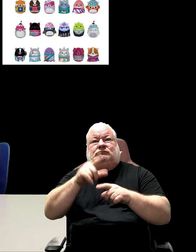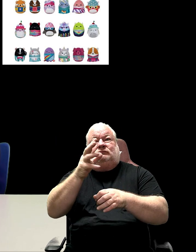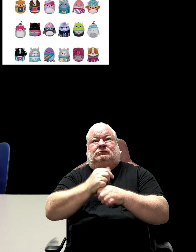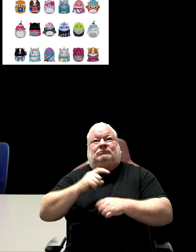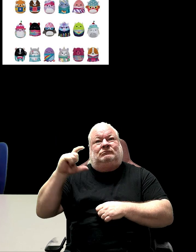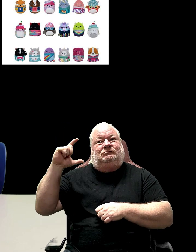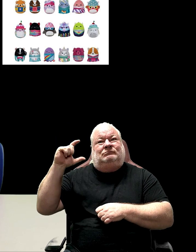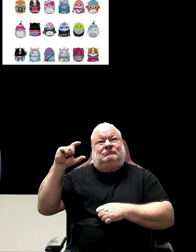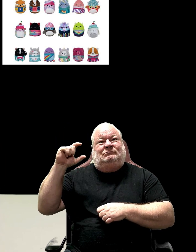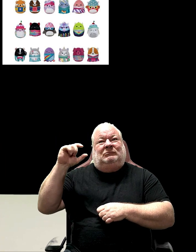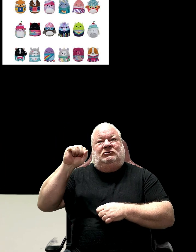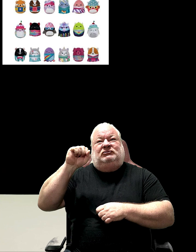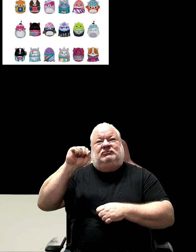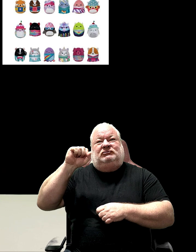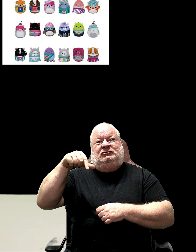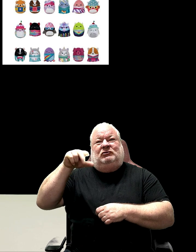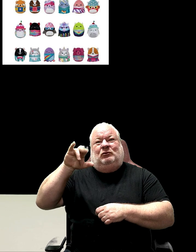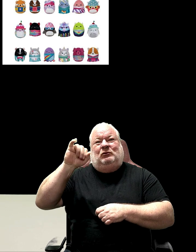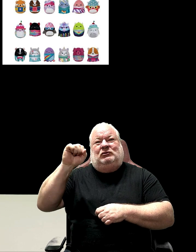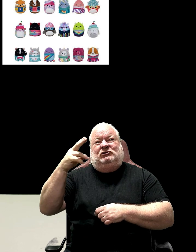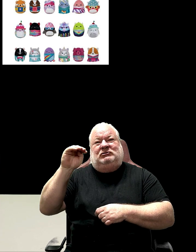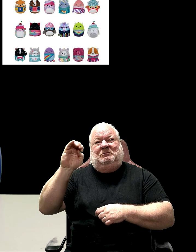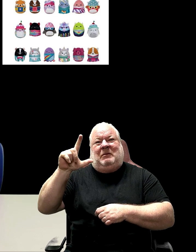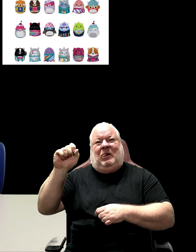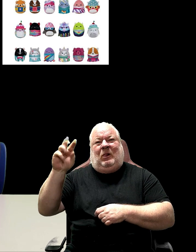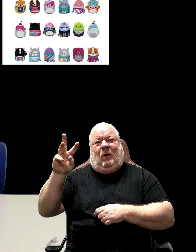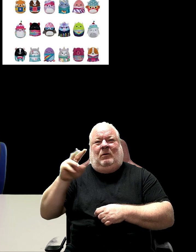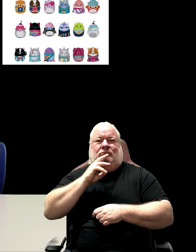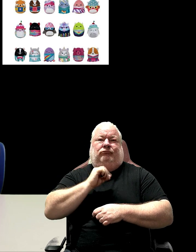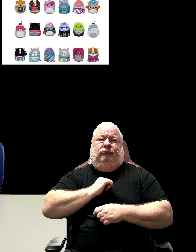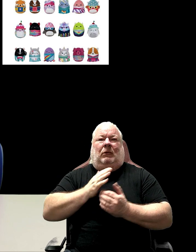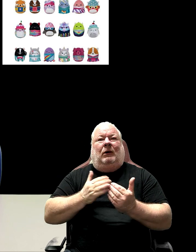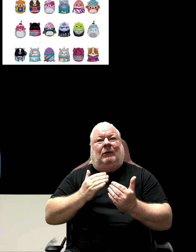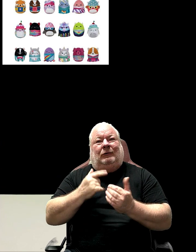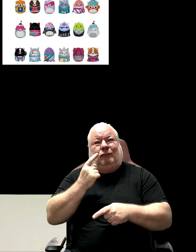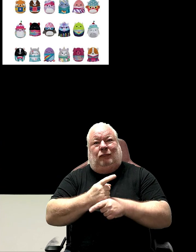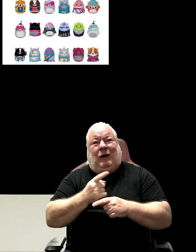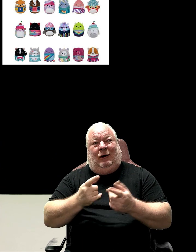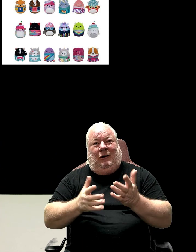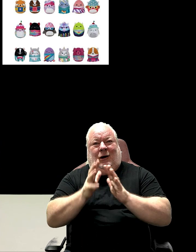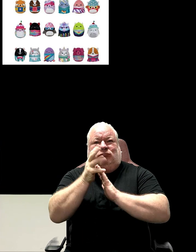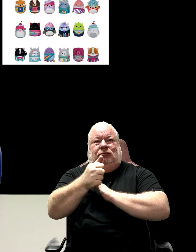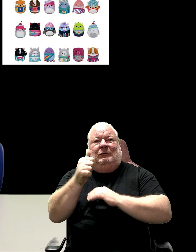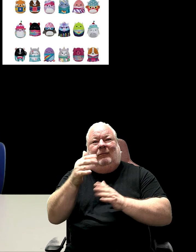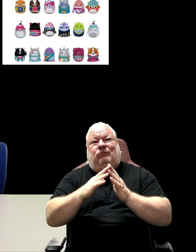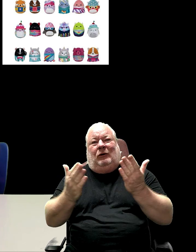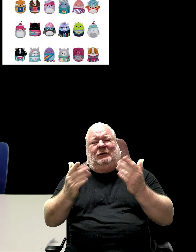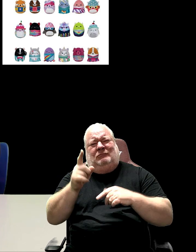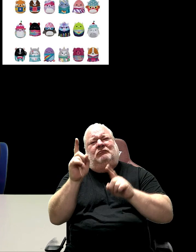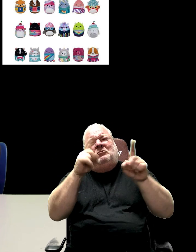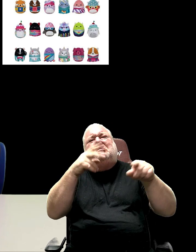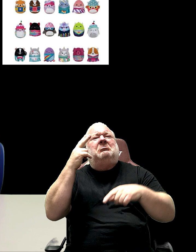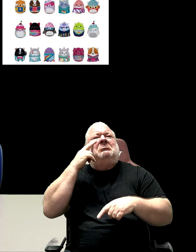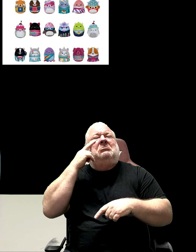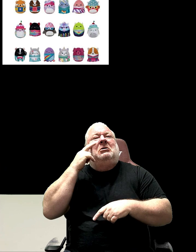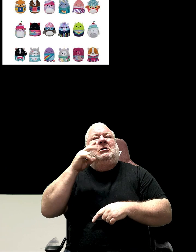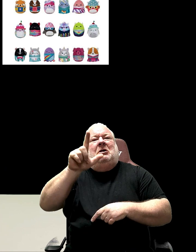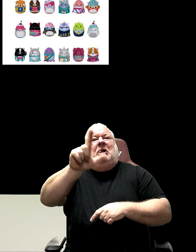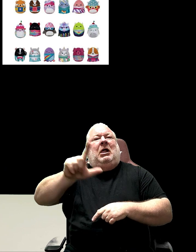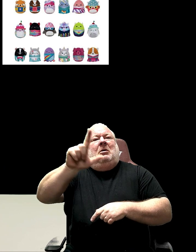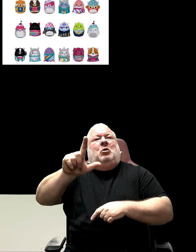get a Squishmallow. Easy peasy! Head over to the Brenna Park Library,